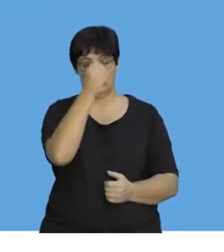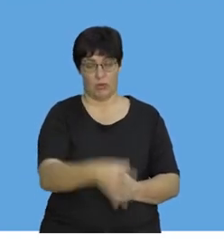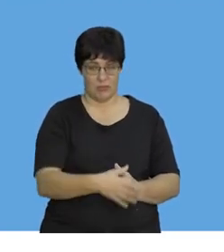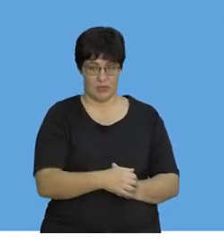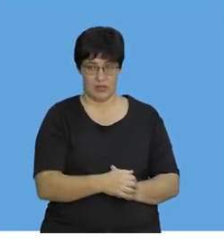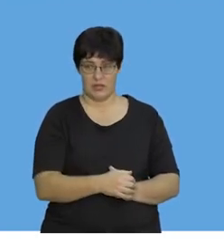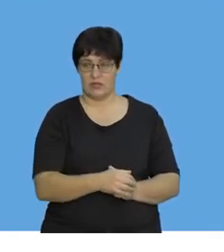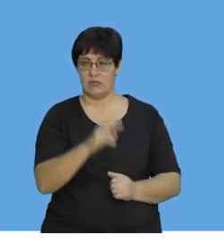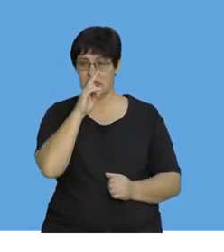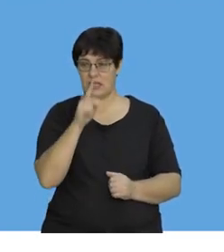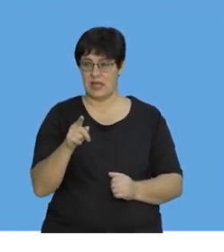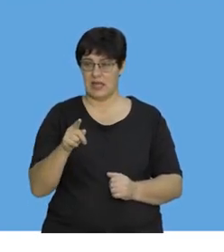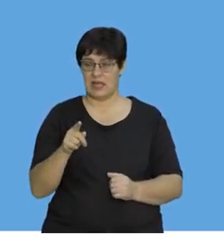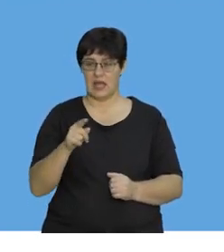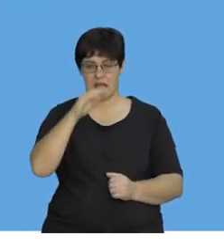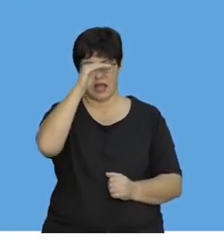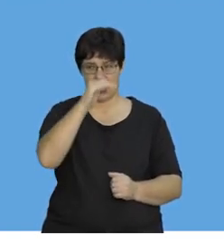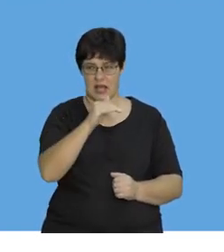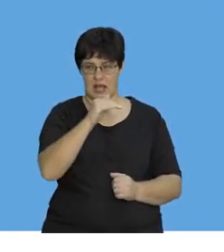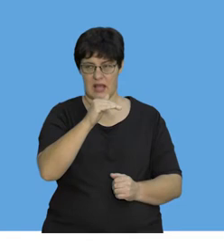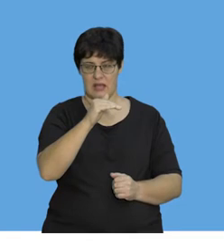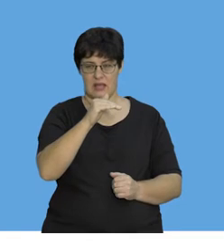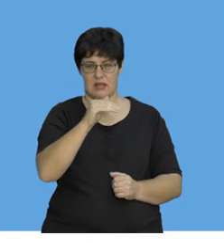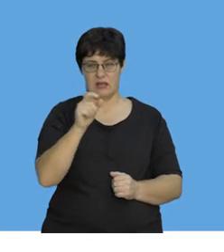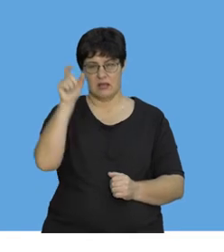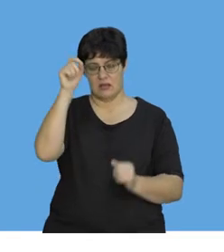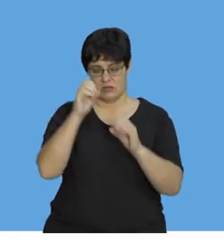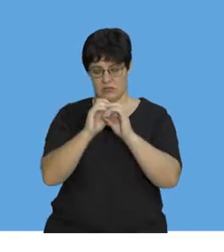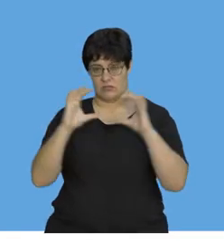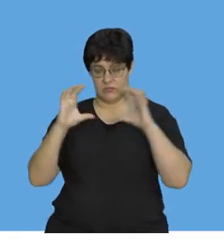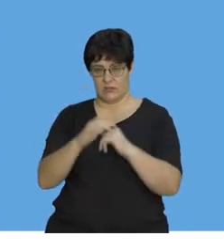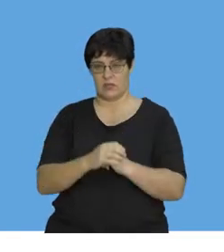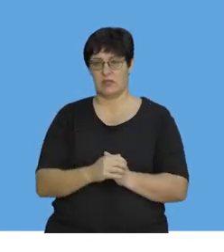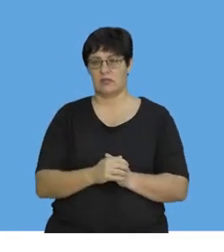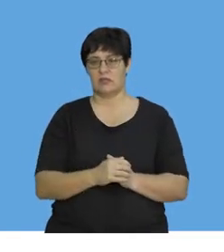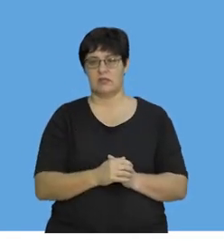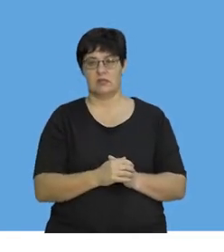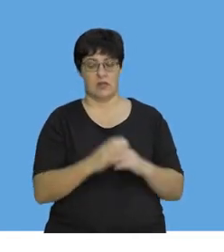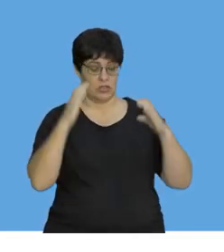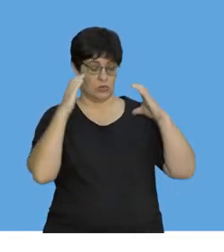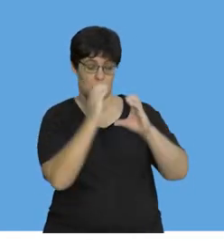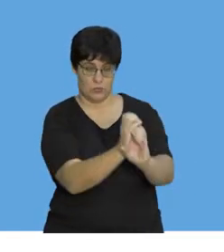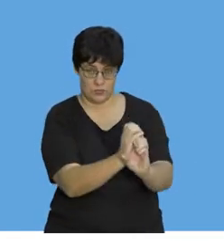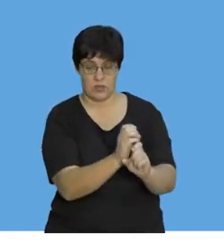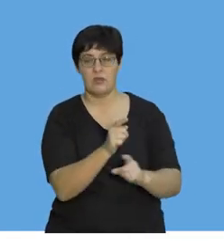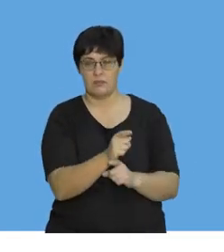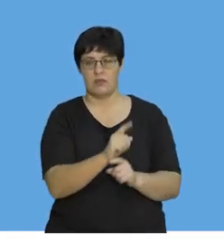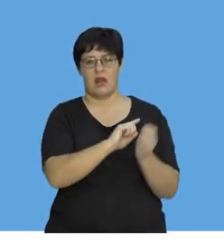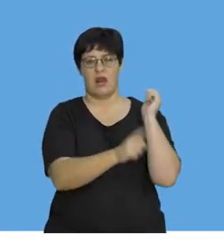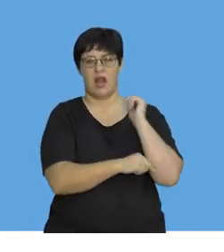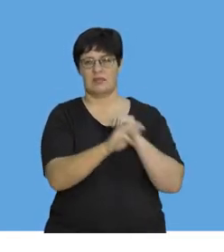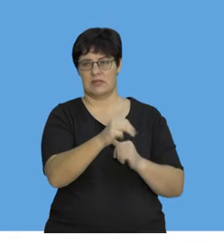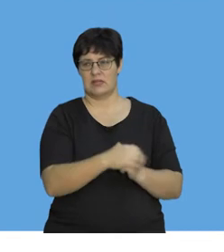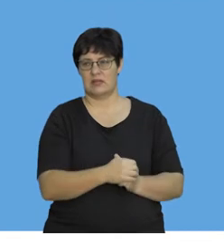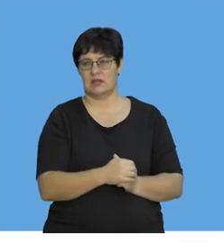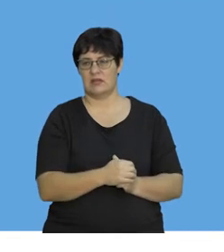to drop the egg. What you're going to see is you're going to see the egg a little bit on the zoom out view. The zoom in view is just the